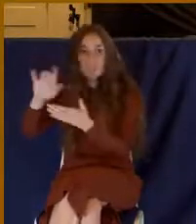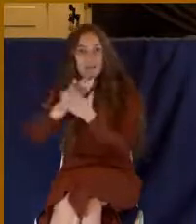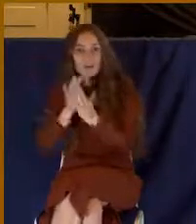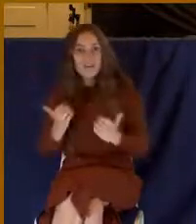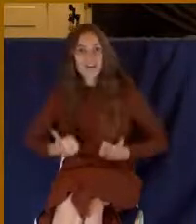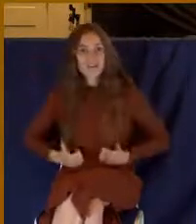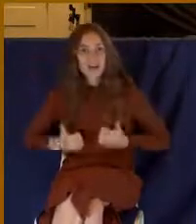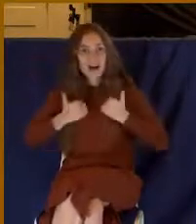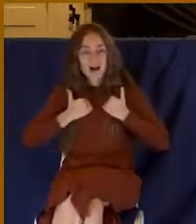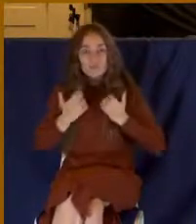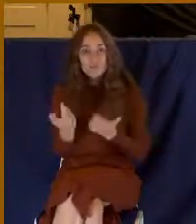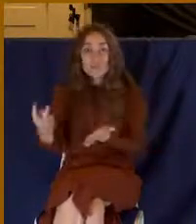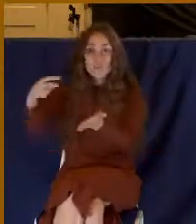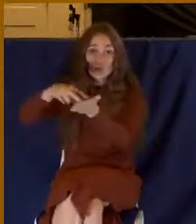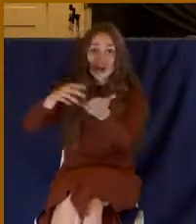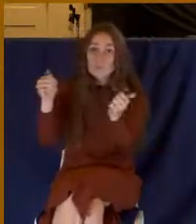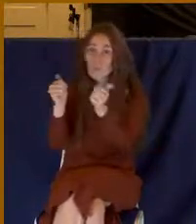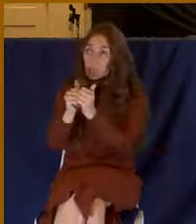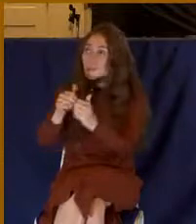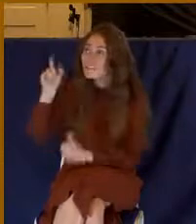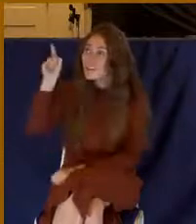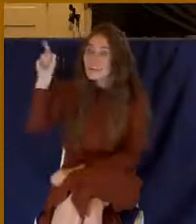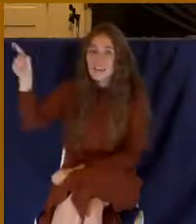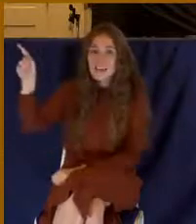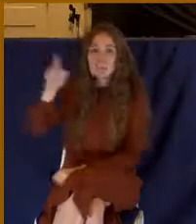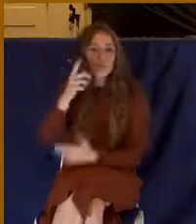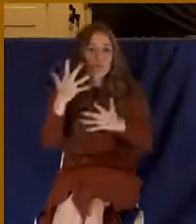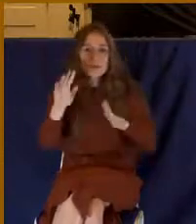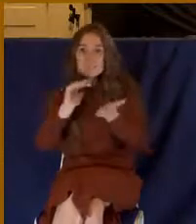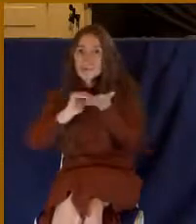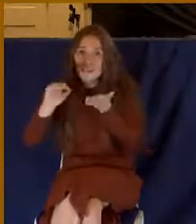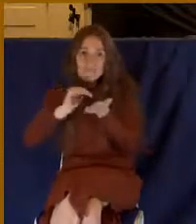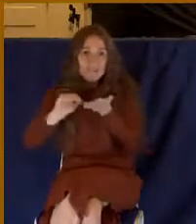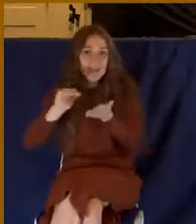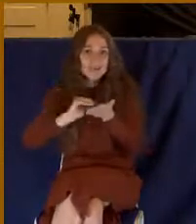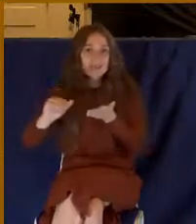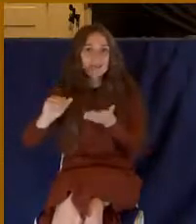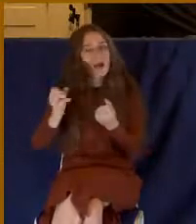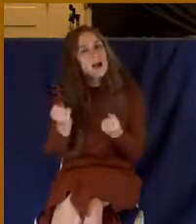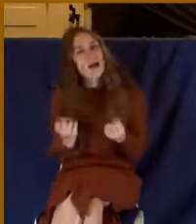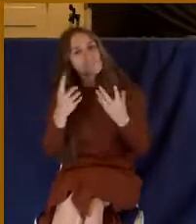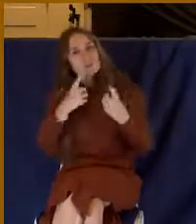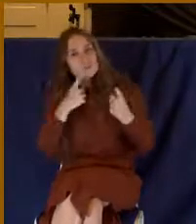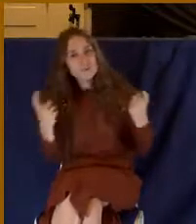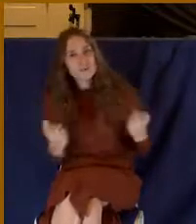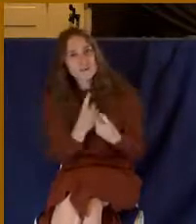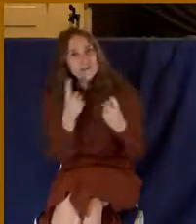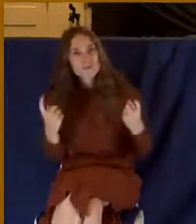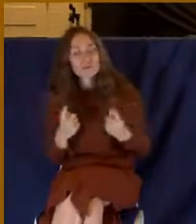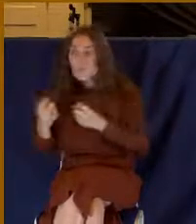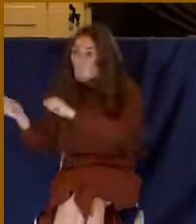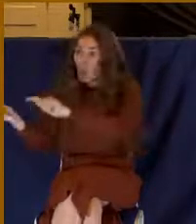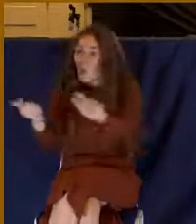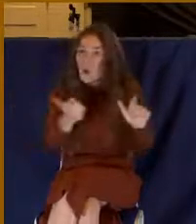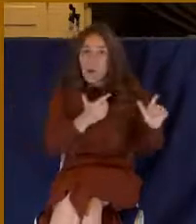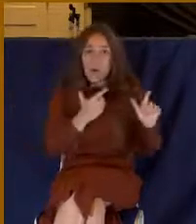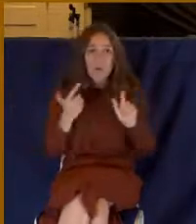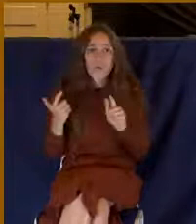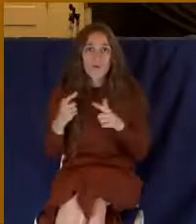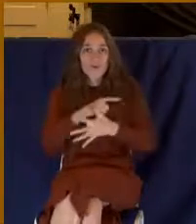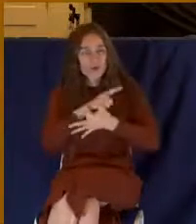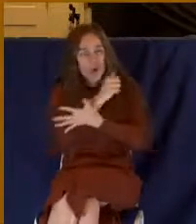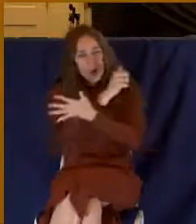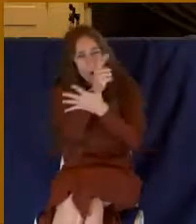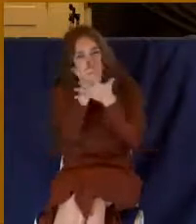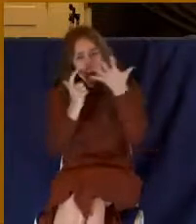resurrected with him. And you have been forgiven of how many transgressions? All trespasses.